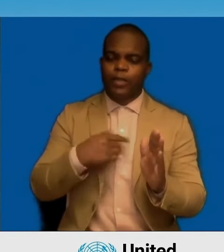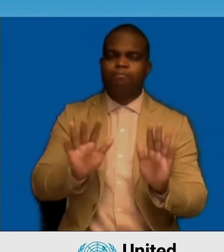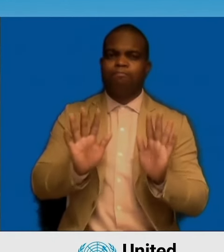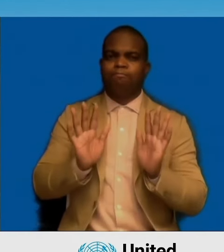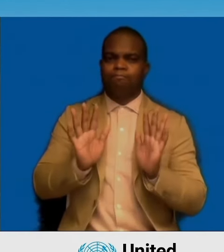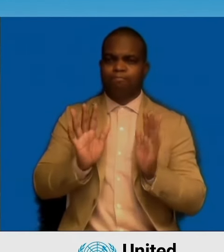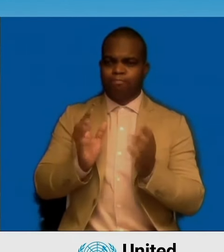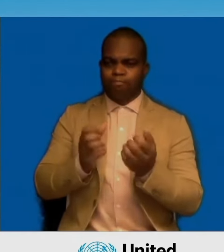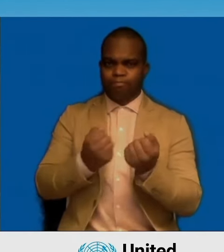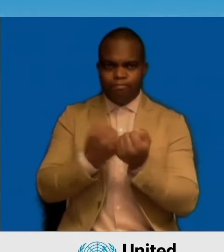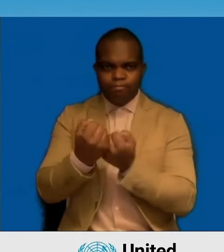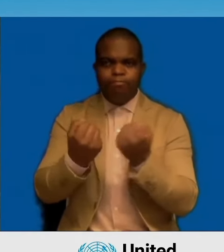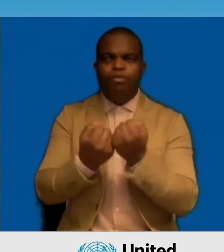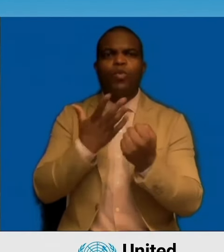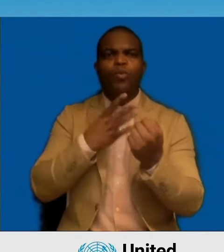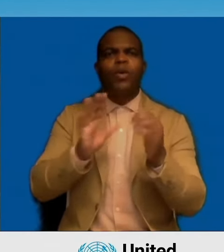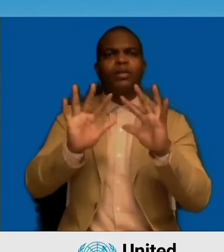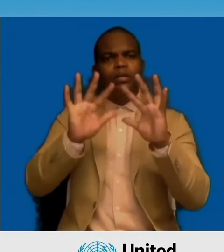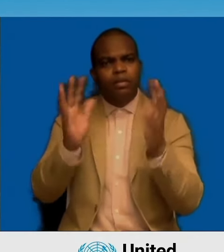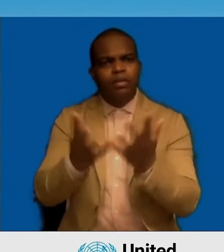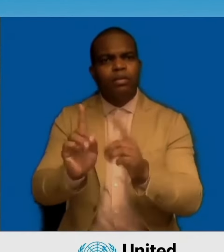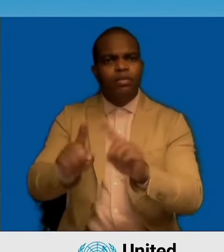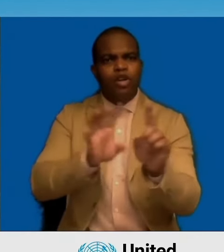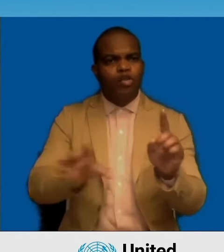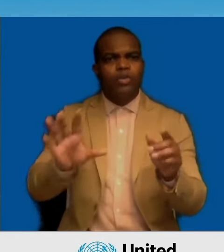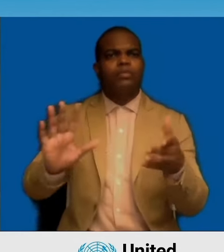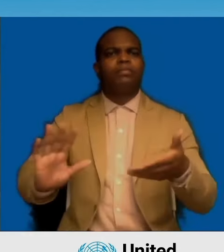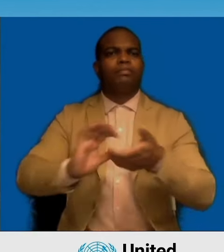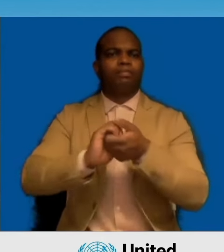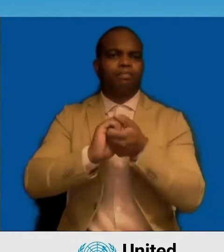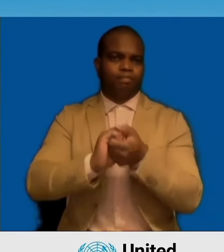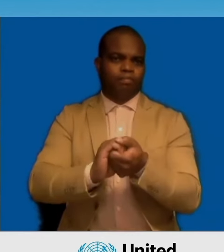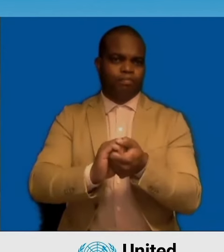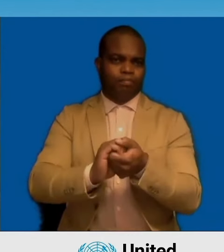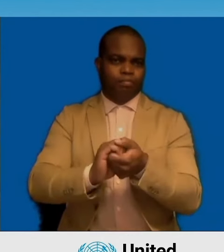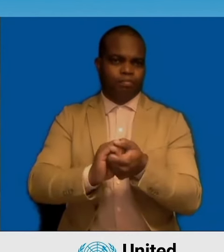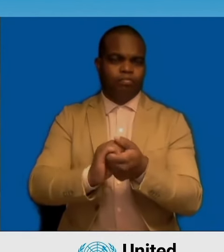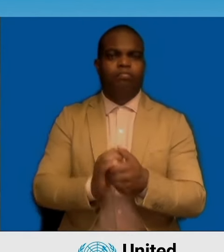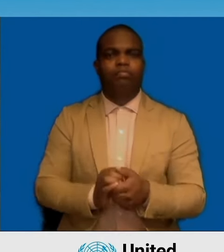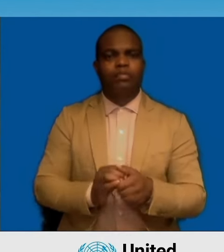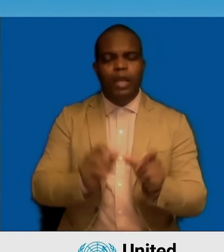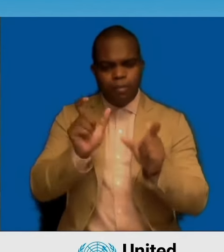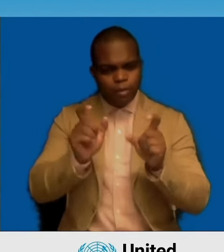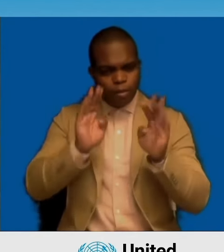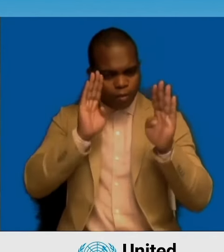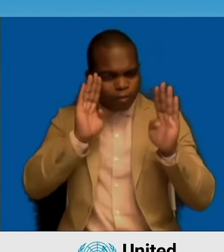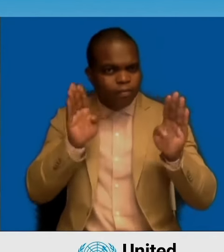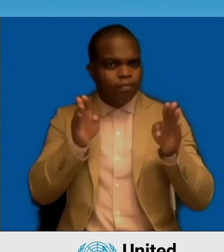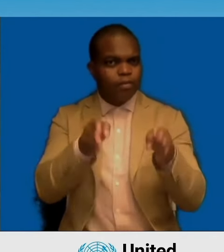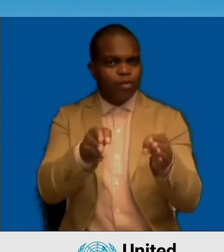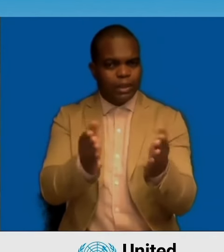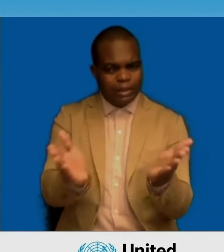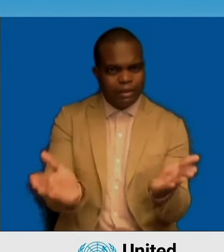for multilateralism that puts people at the center. Conflict, disasters, hunger, and displacement, and arduous pressures